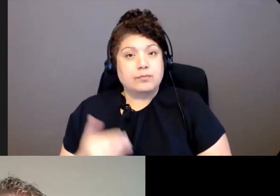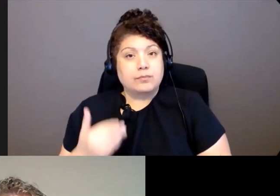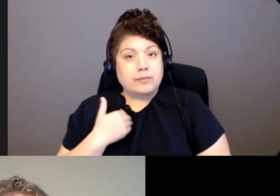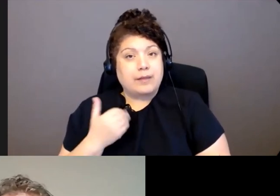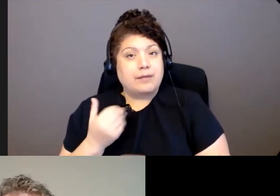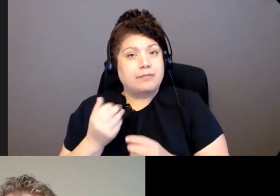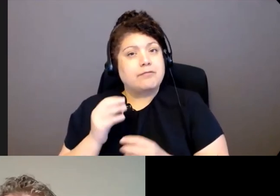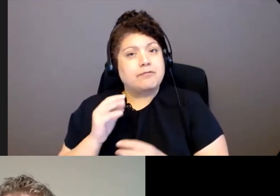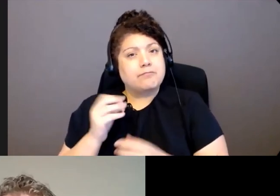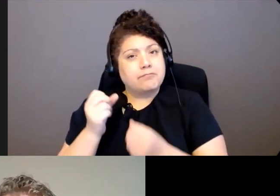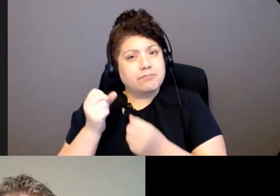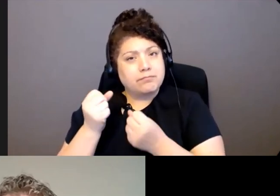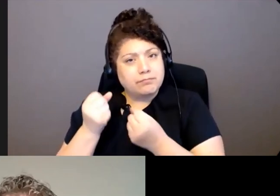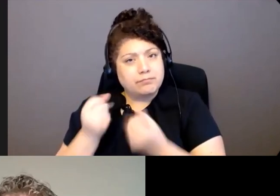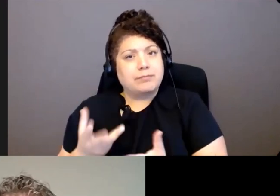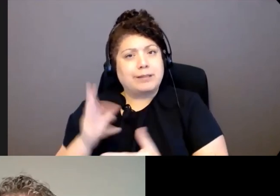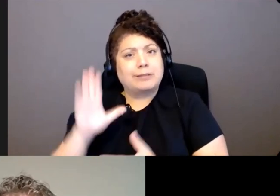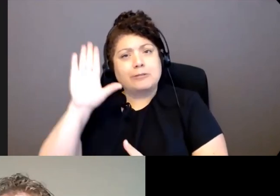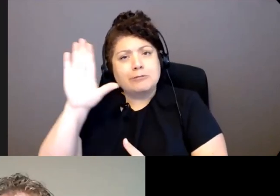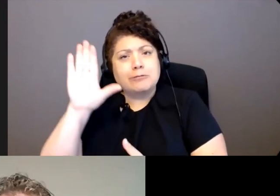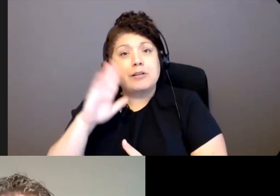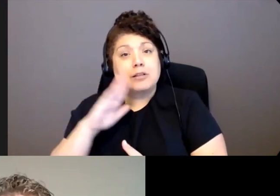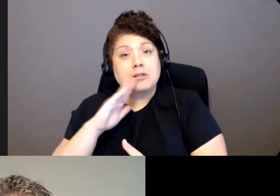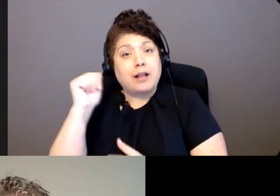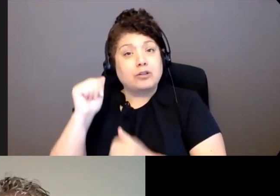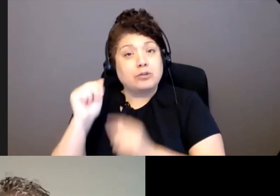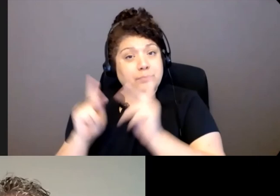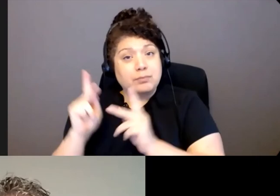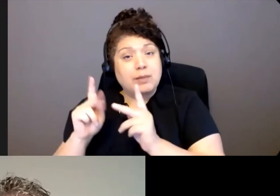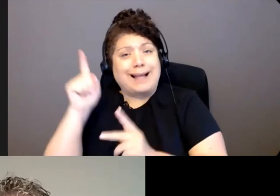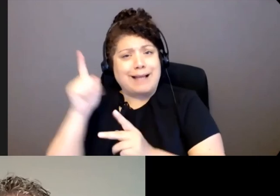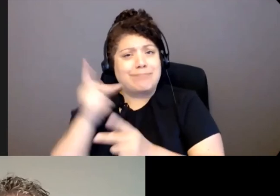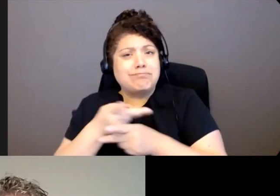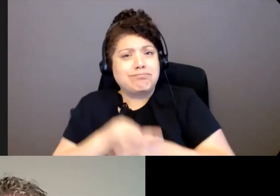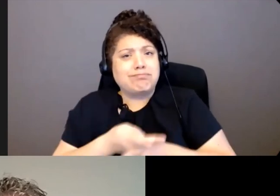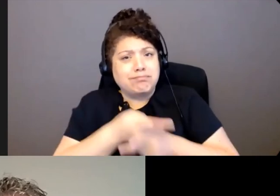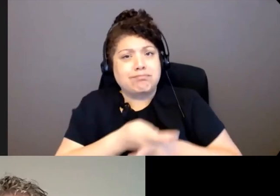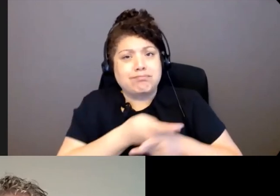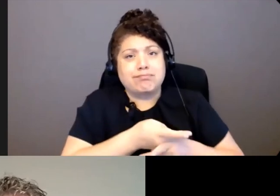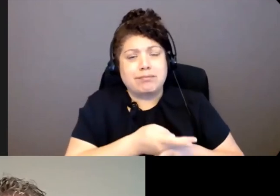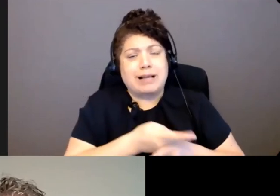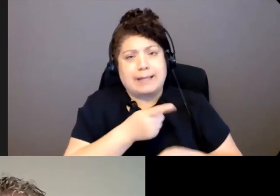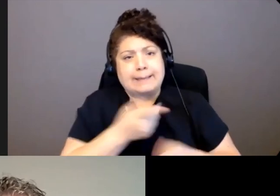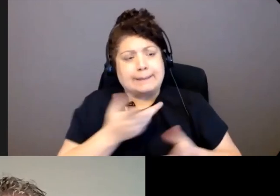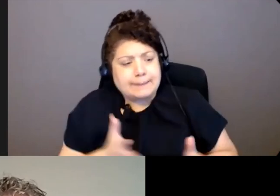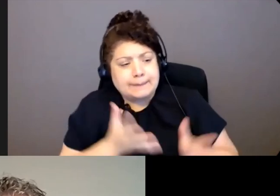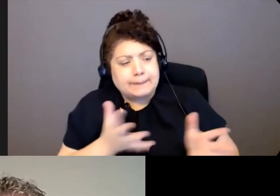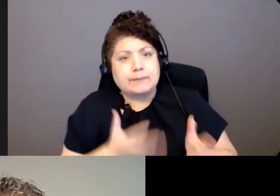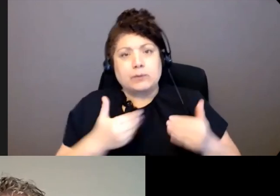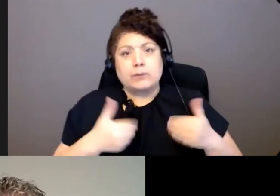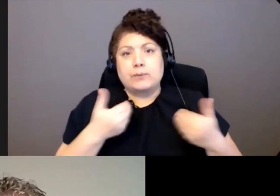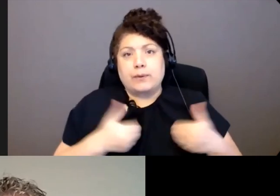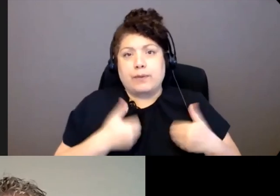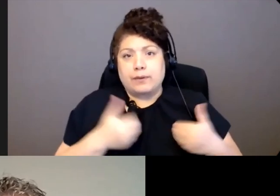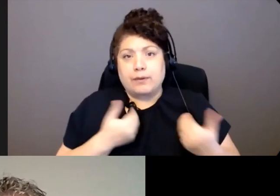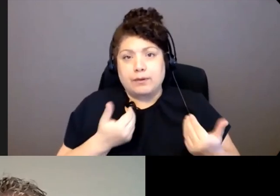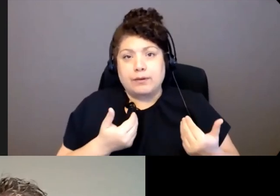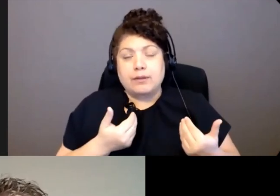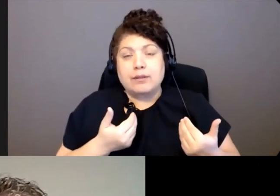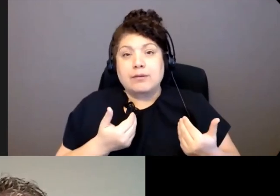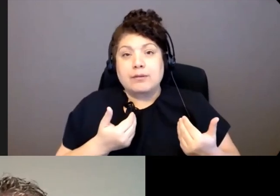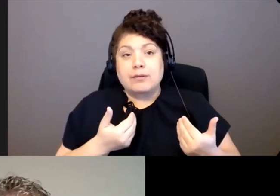They have this compassion of helping younger generation, but also the younger generation